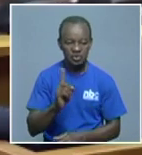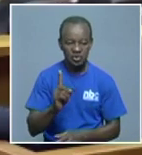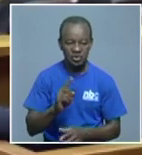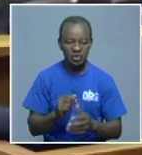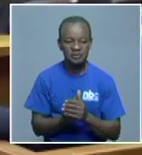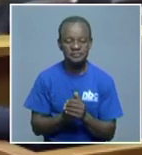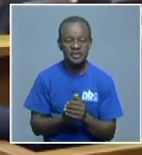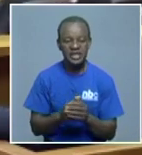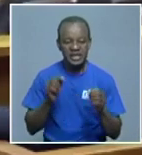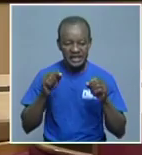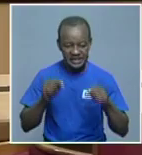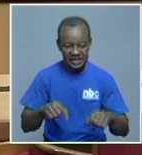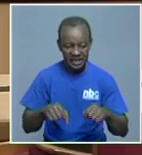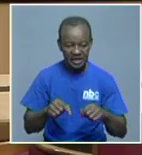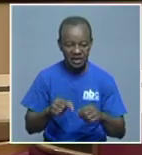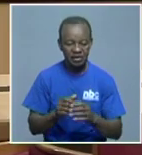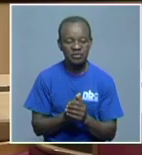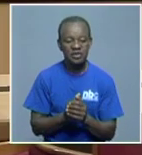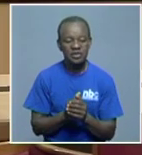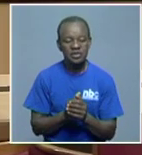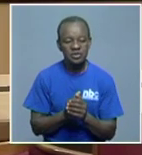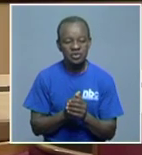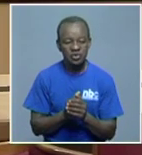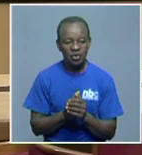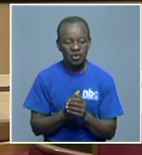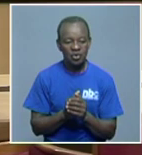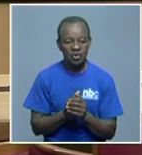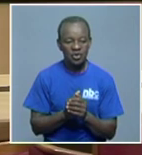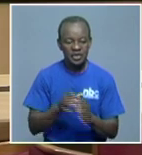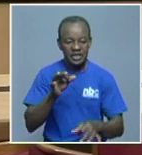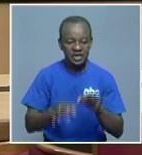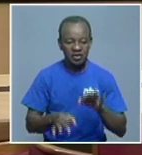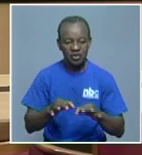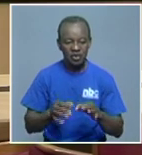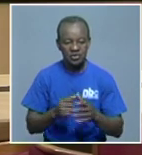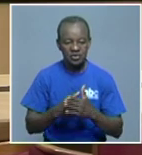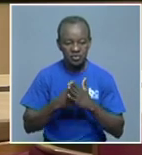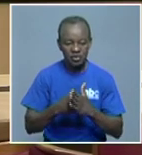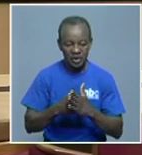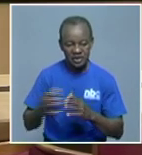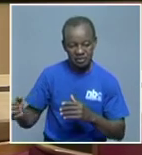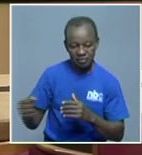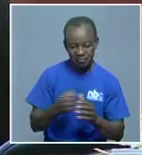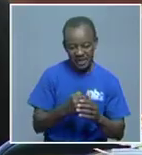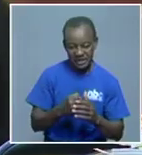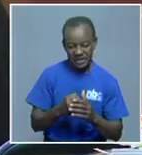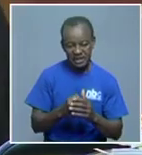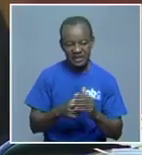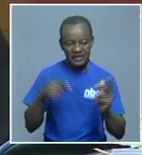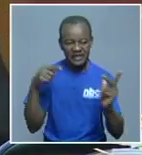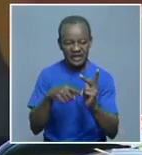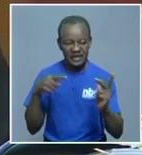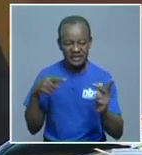the Supreme Court. And that is what then brought us to where we are today. Okay.